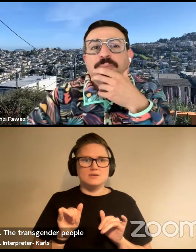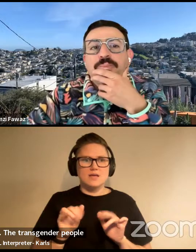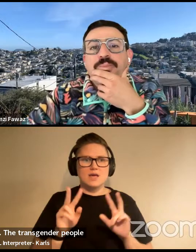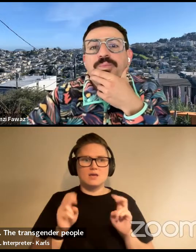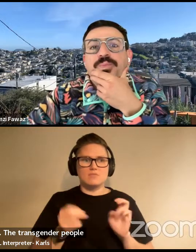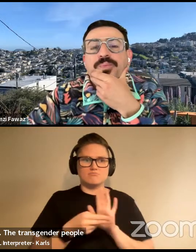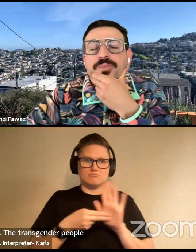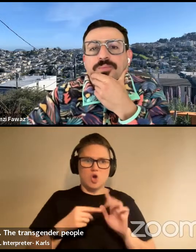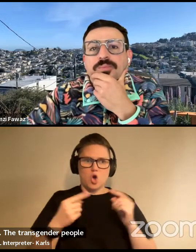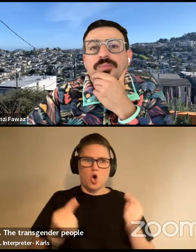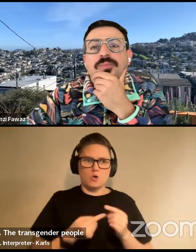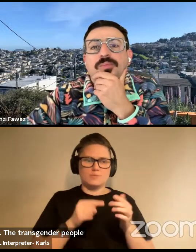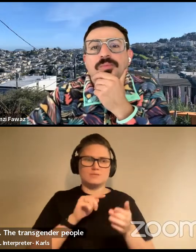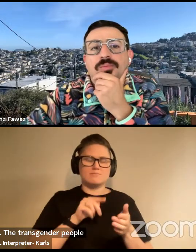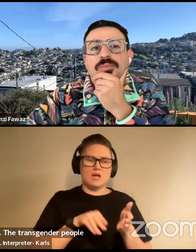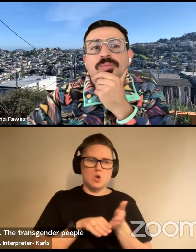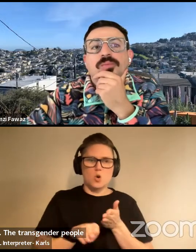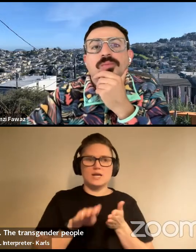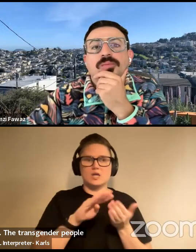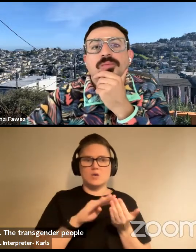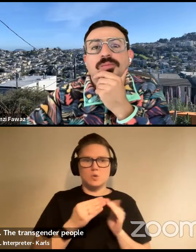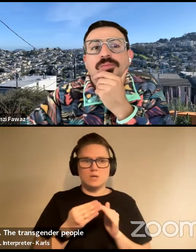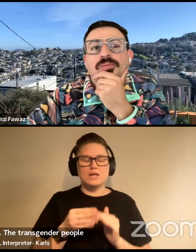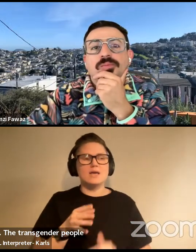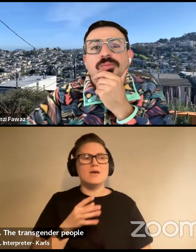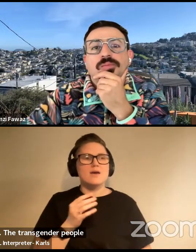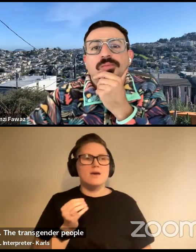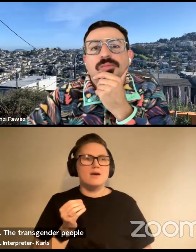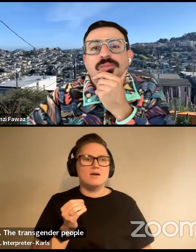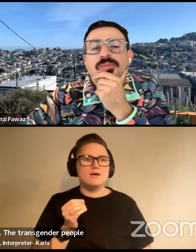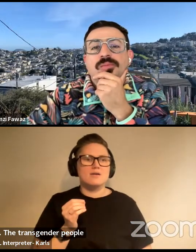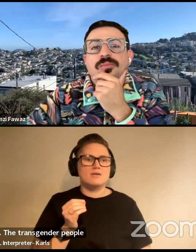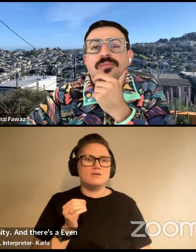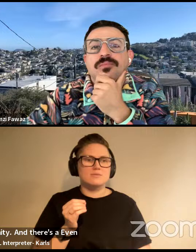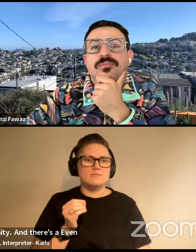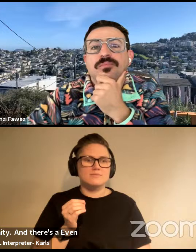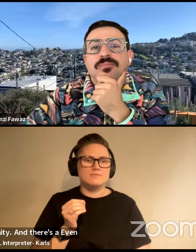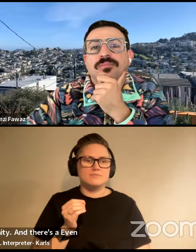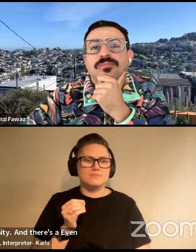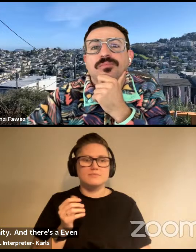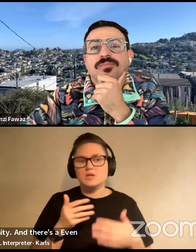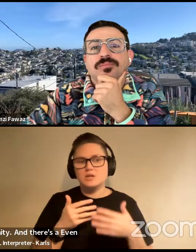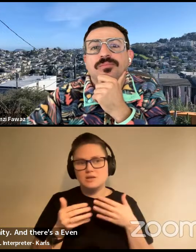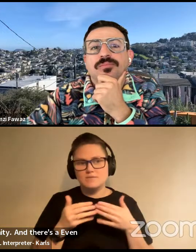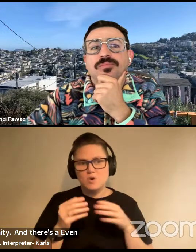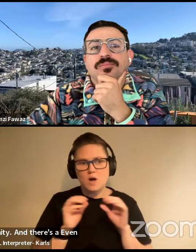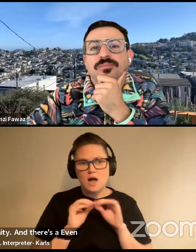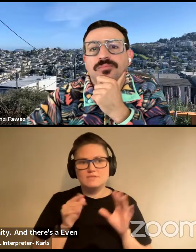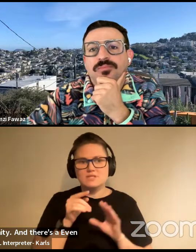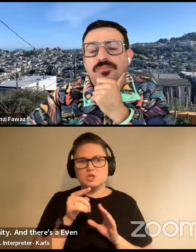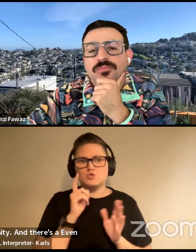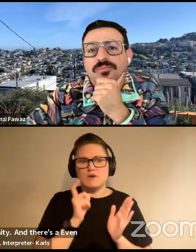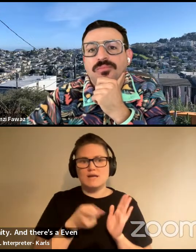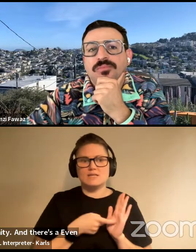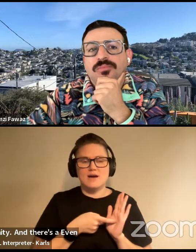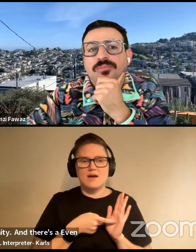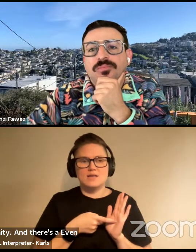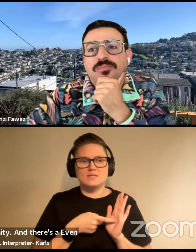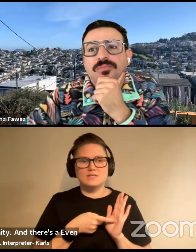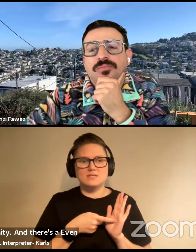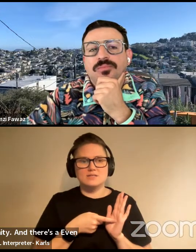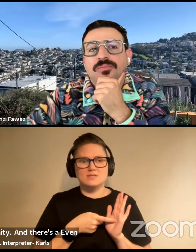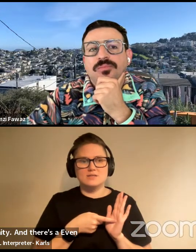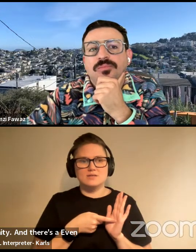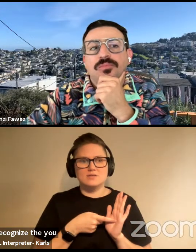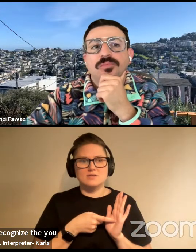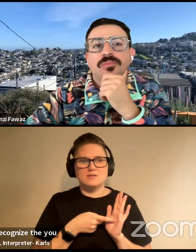community. Uh, and there's a, even though obviously you, you, you recognize that, that, you know,